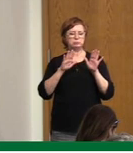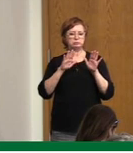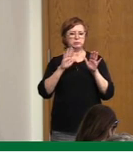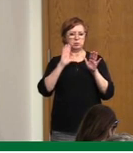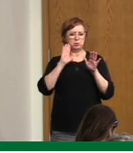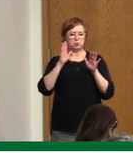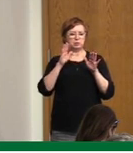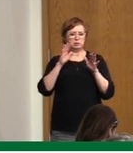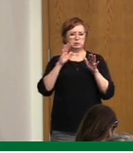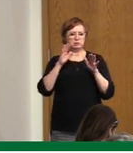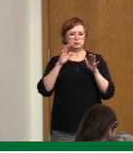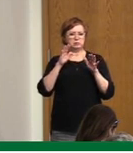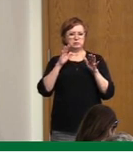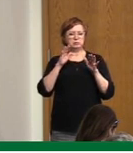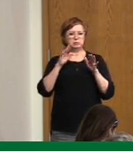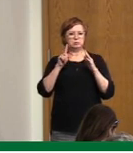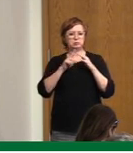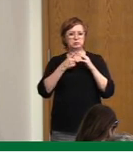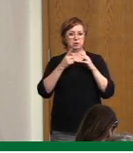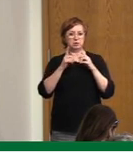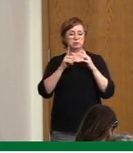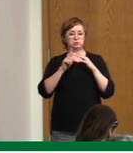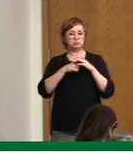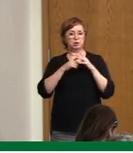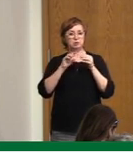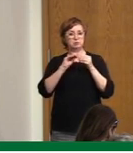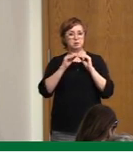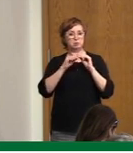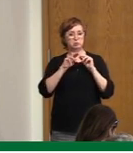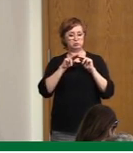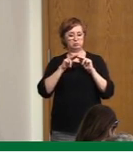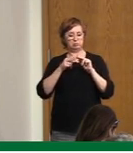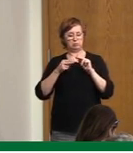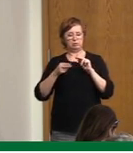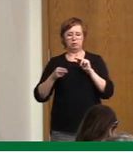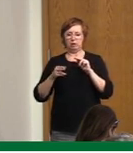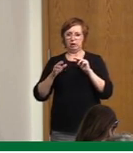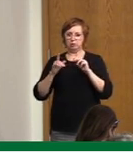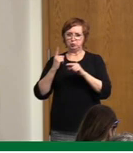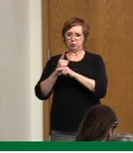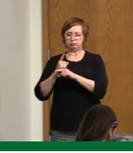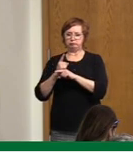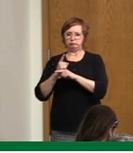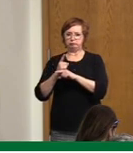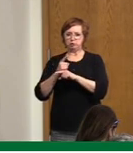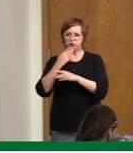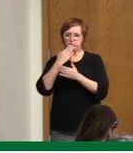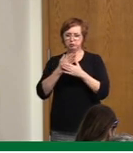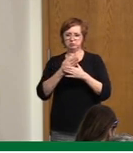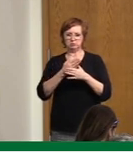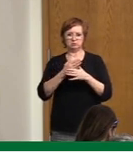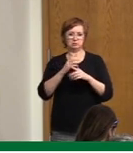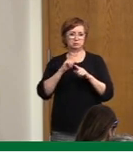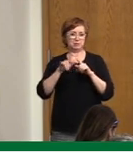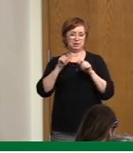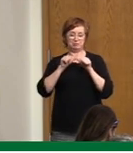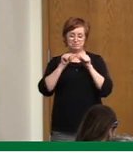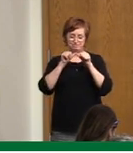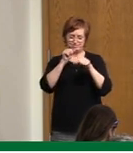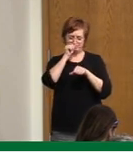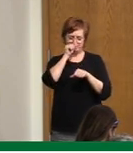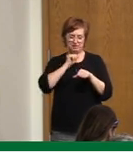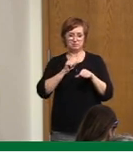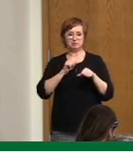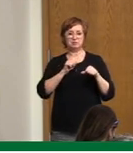trending, starting to trend the right way, but we need to be very consistent and we all need to practice this because, again, if just a few